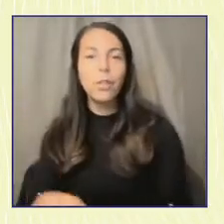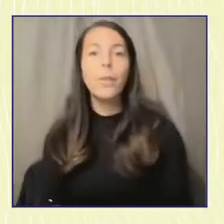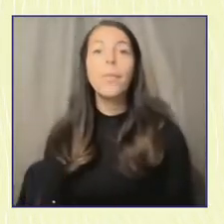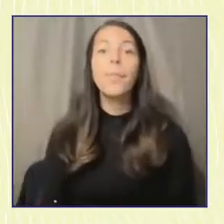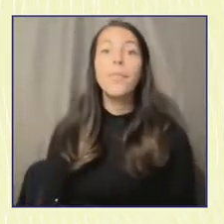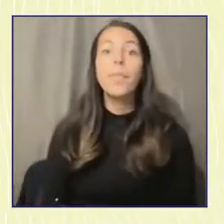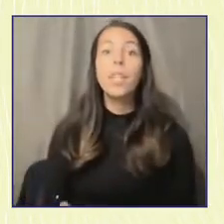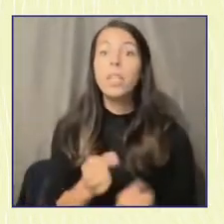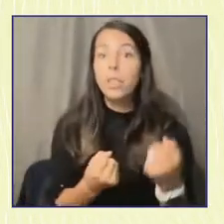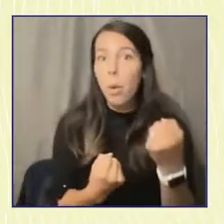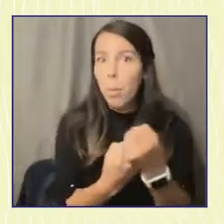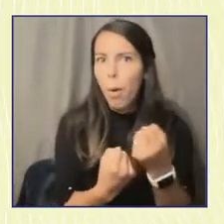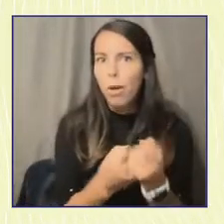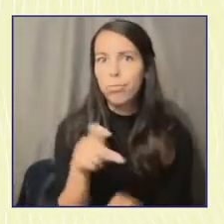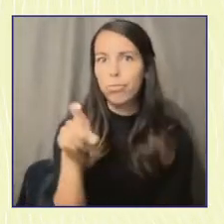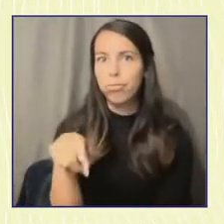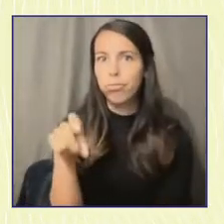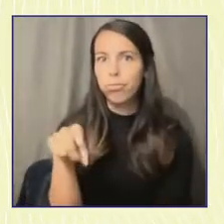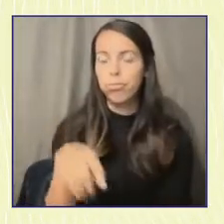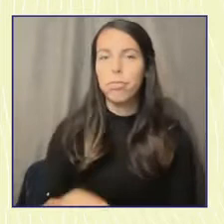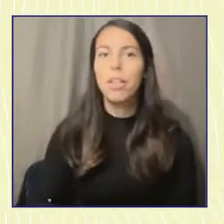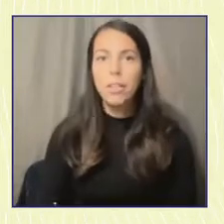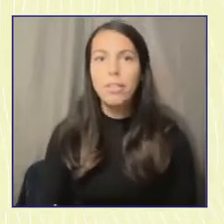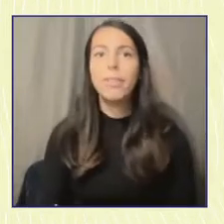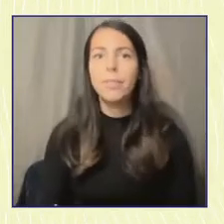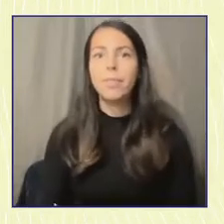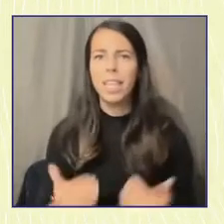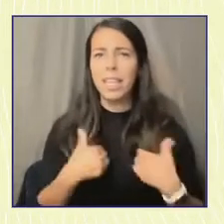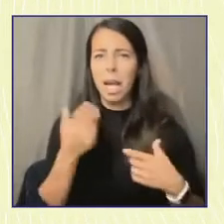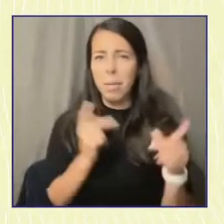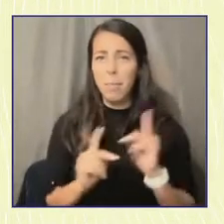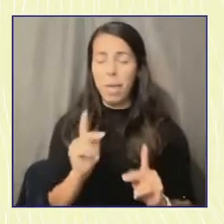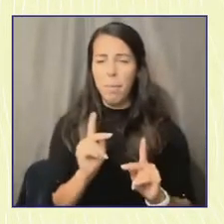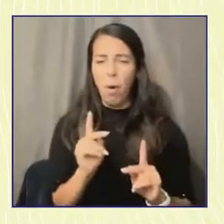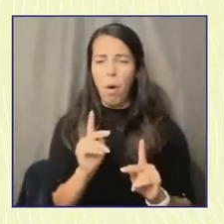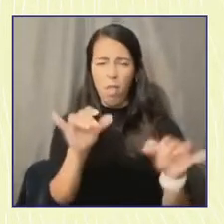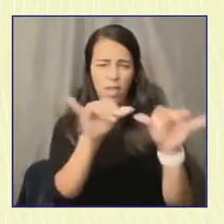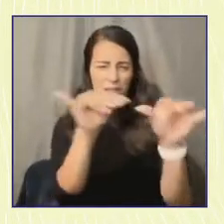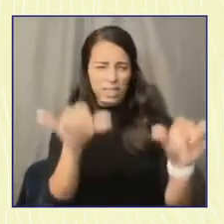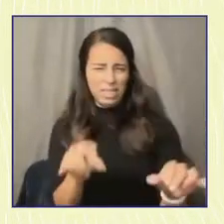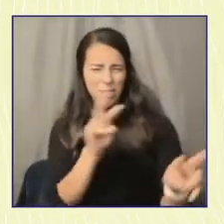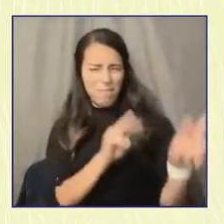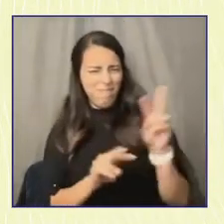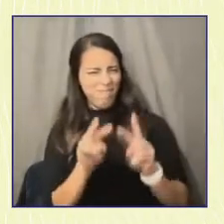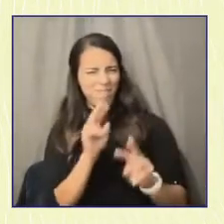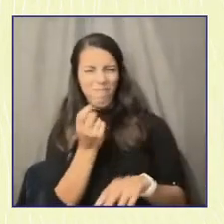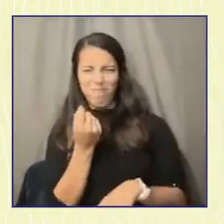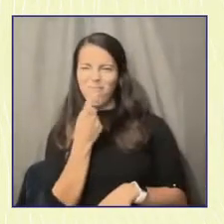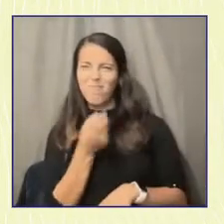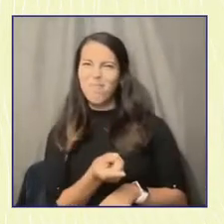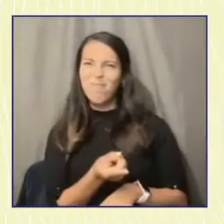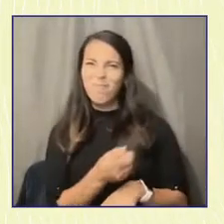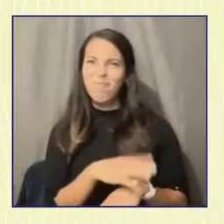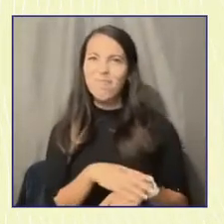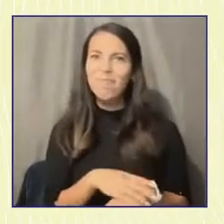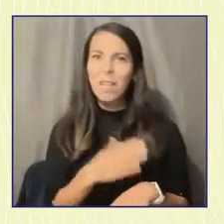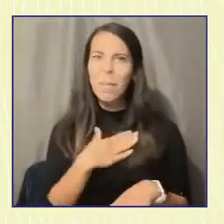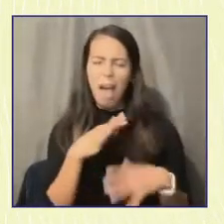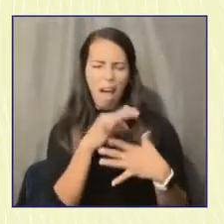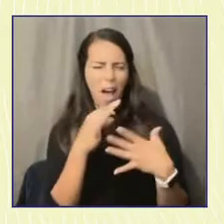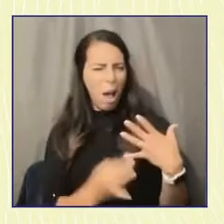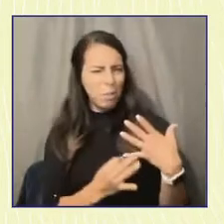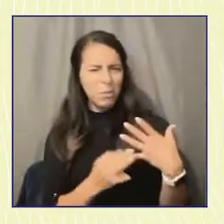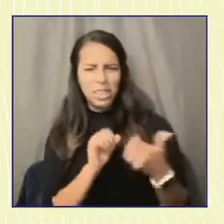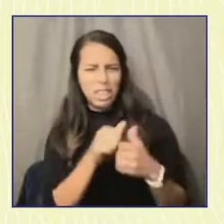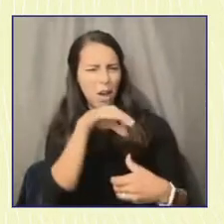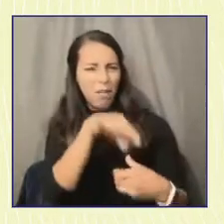absolutely necessary because not all young people understand this system yet. They don't necessarily understand what their options are for how to cast a ballot.